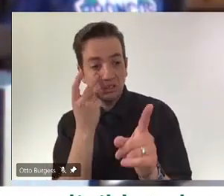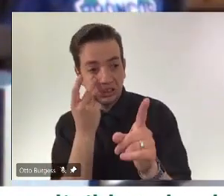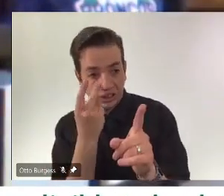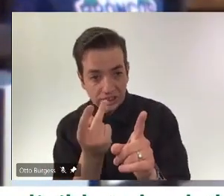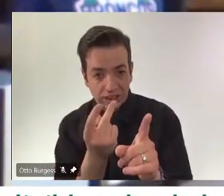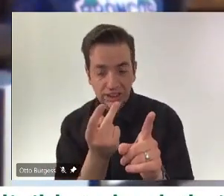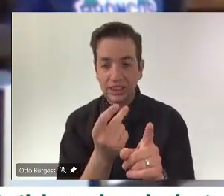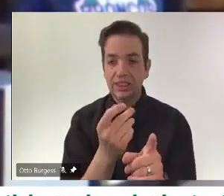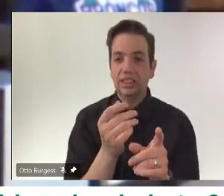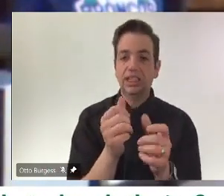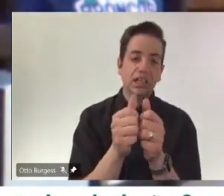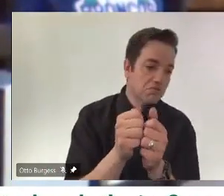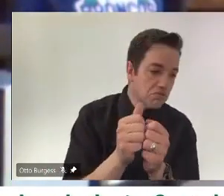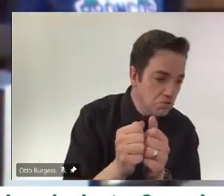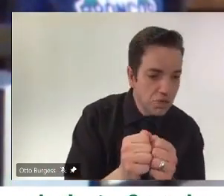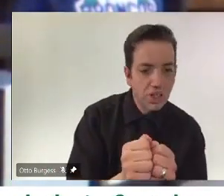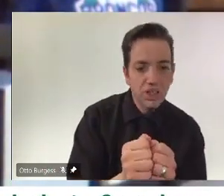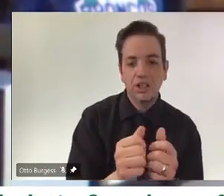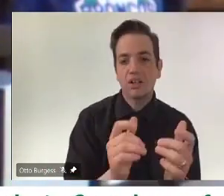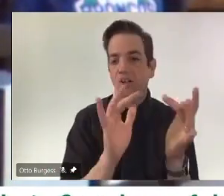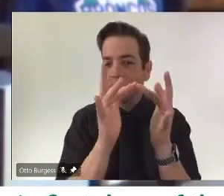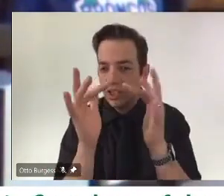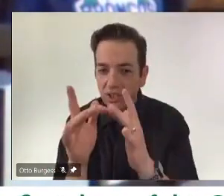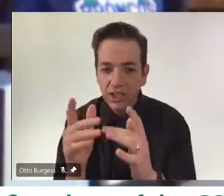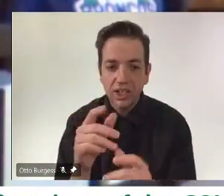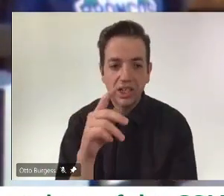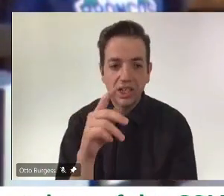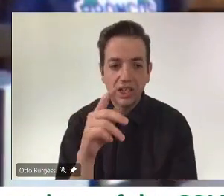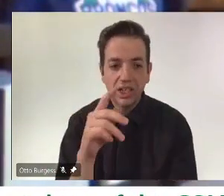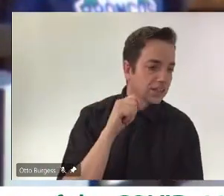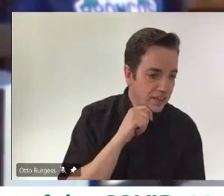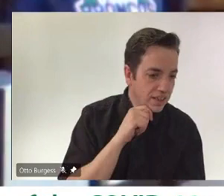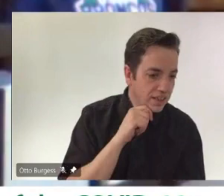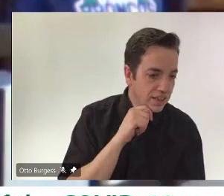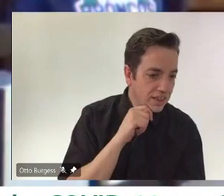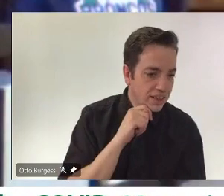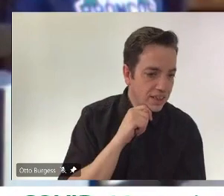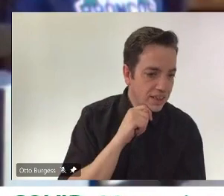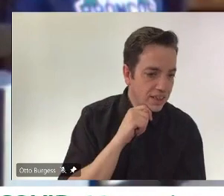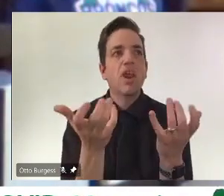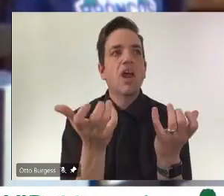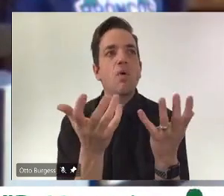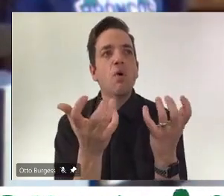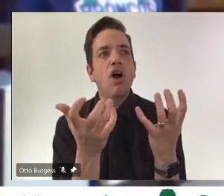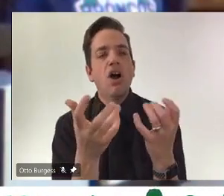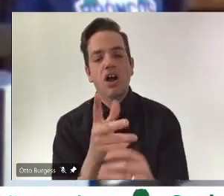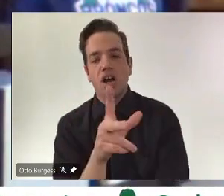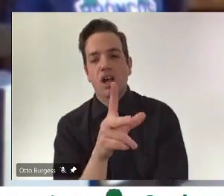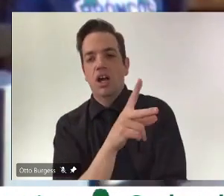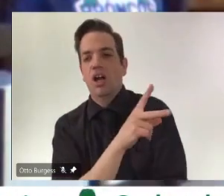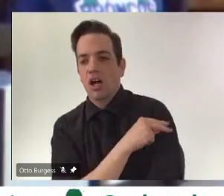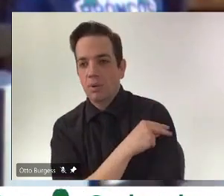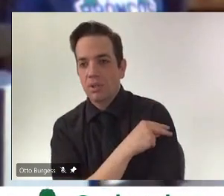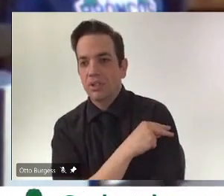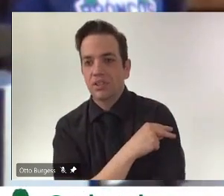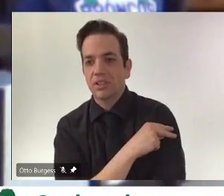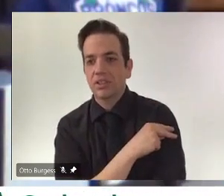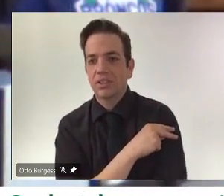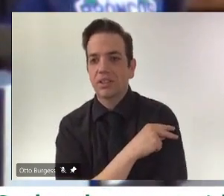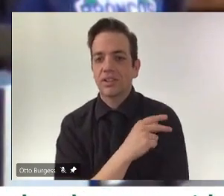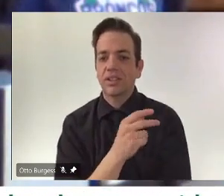teenagers and younger folks that are eagerly awaiting a get the vaccine and are looking forward to doing so.